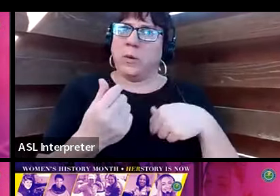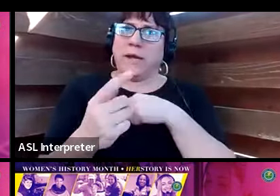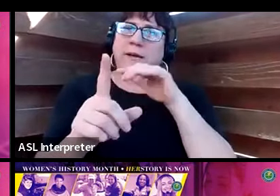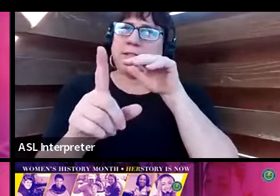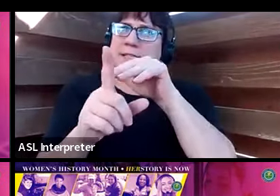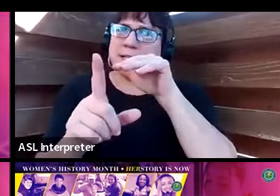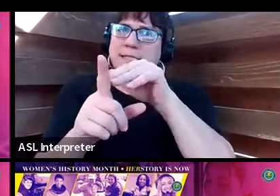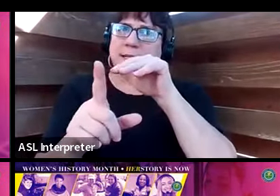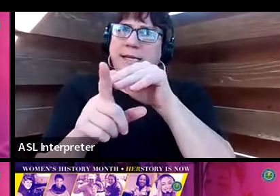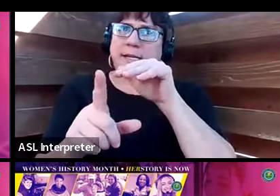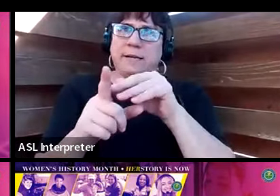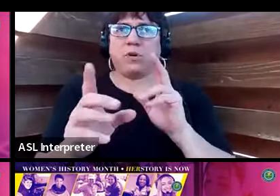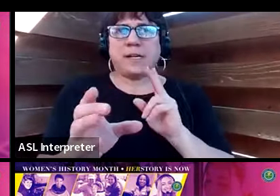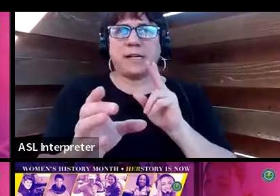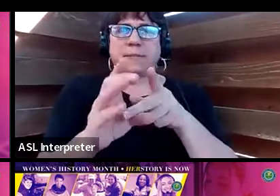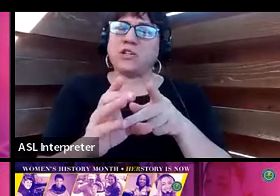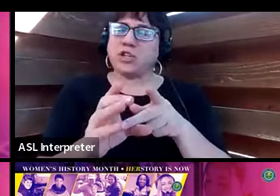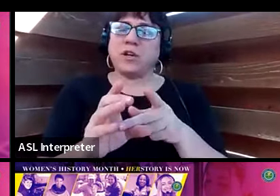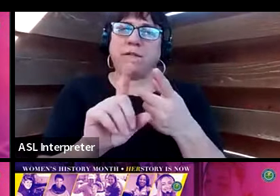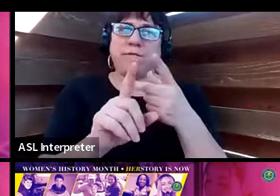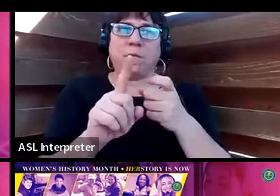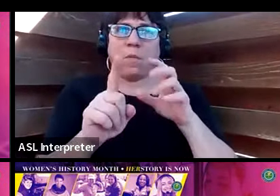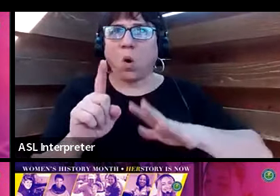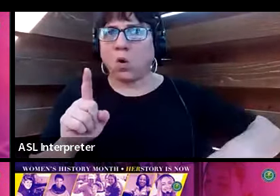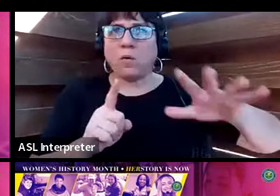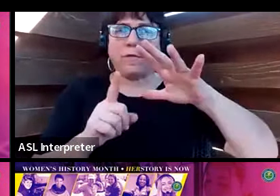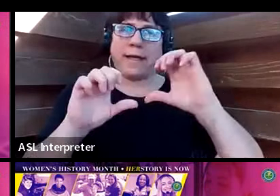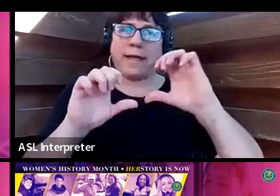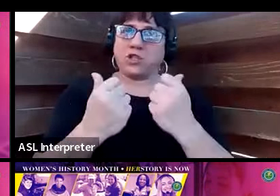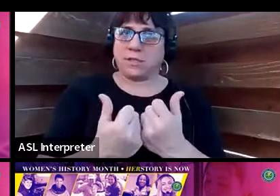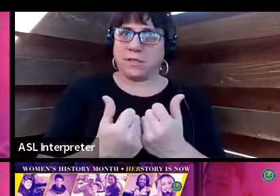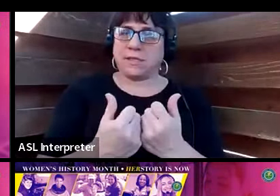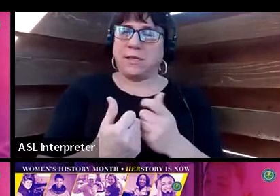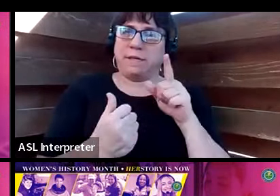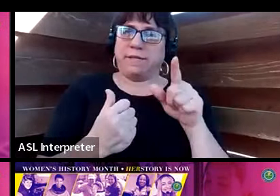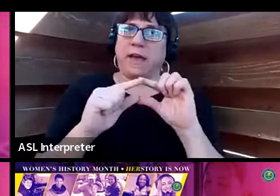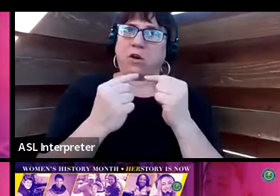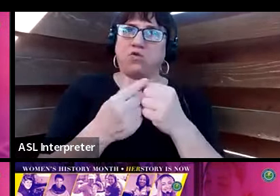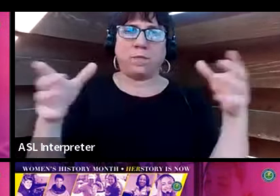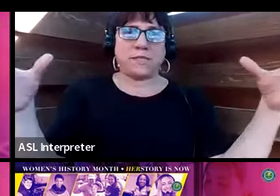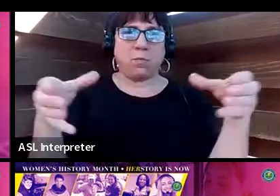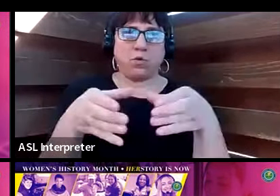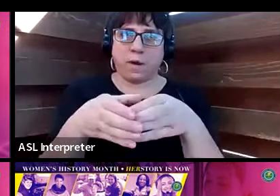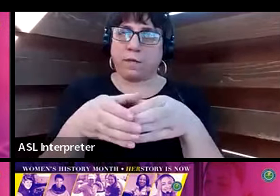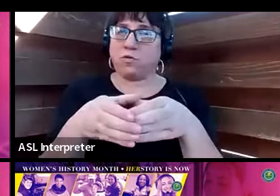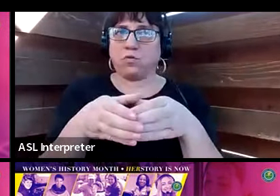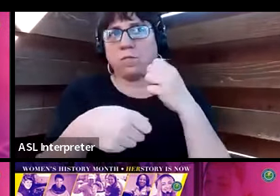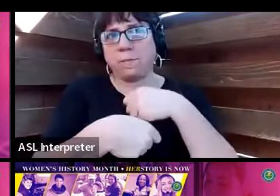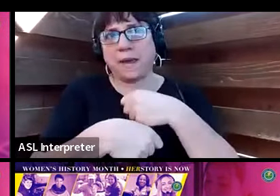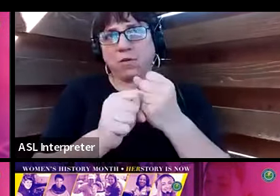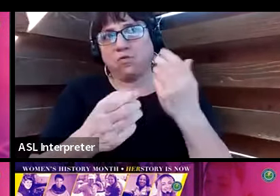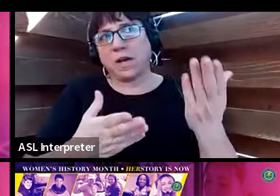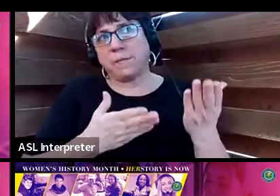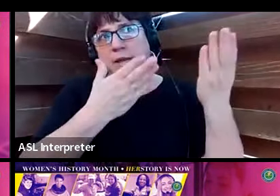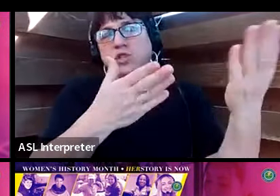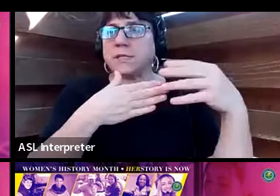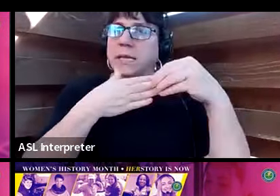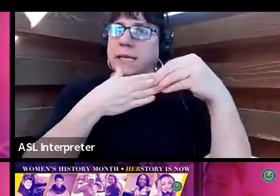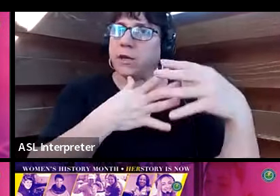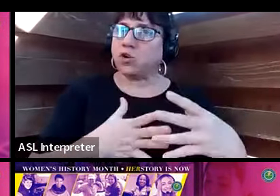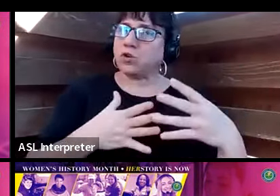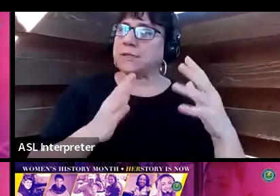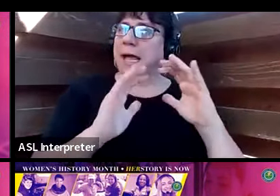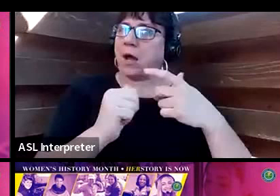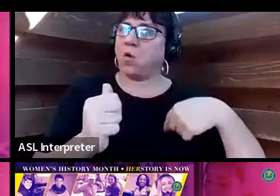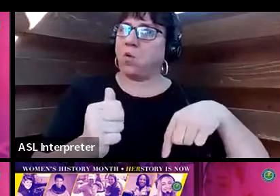participation from across the agency, and so this group has come together to make recommendations to leadership on how we can